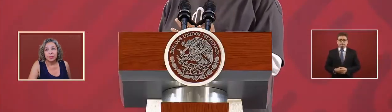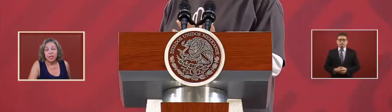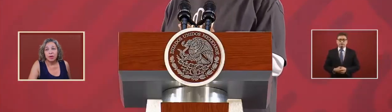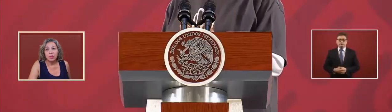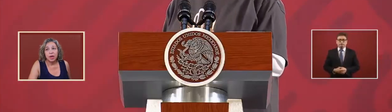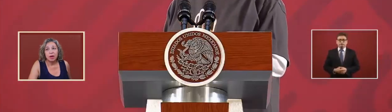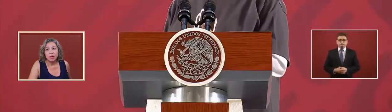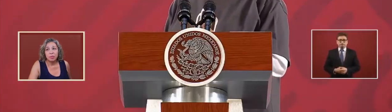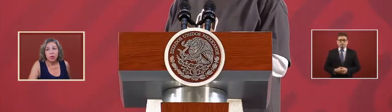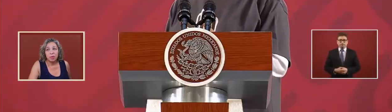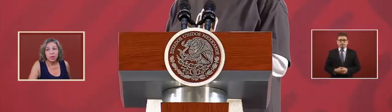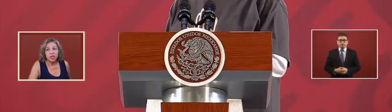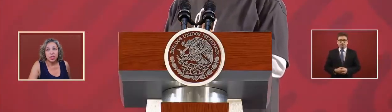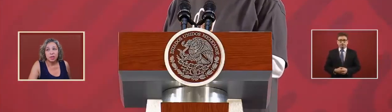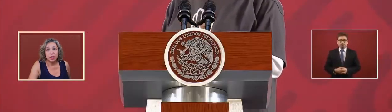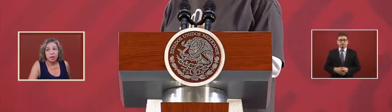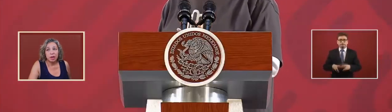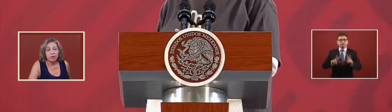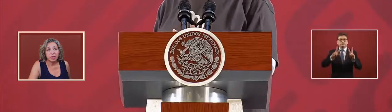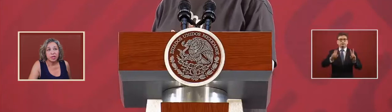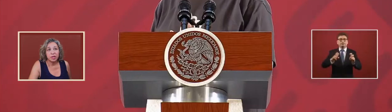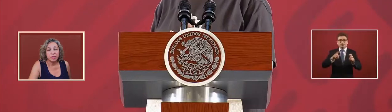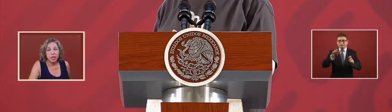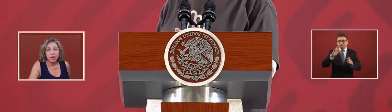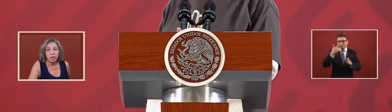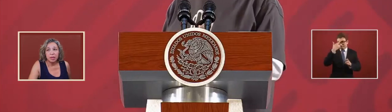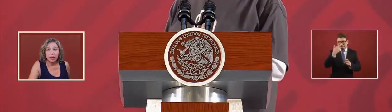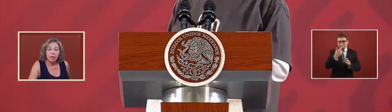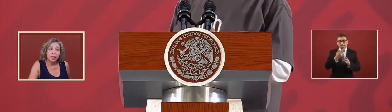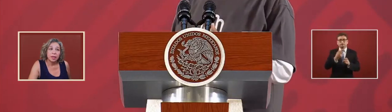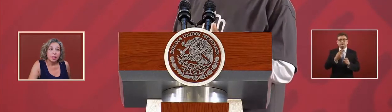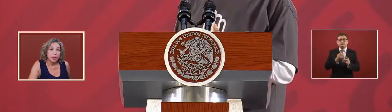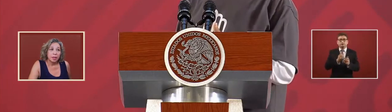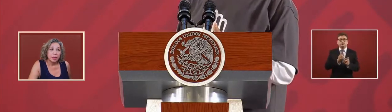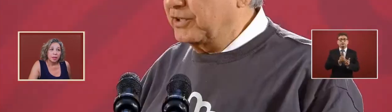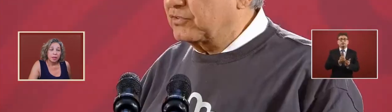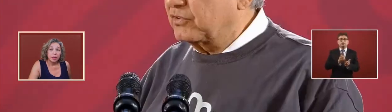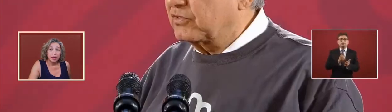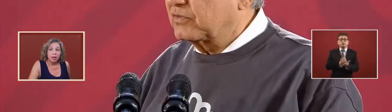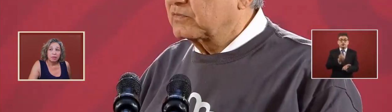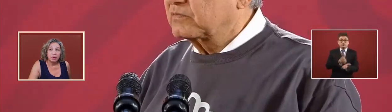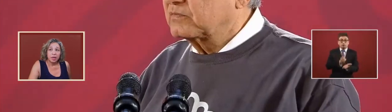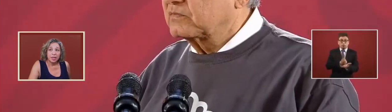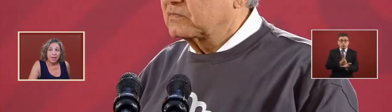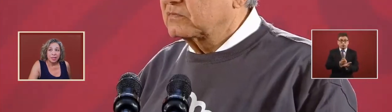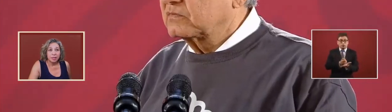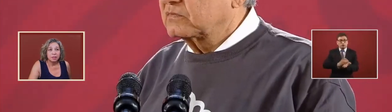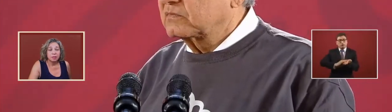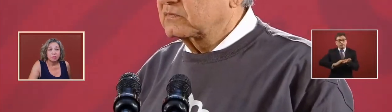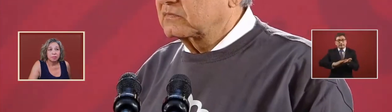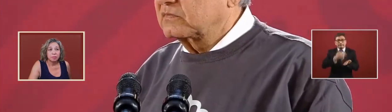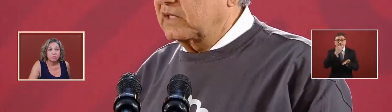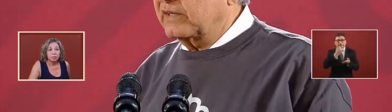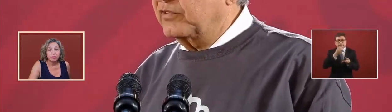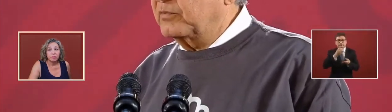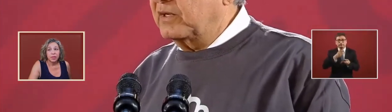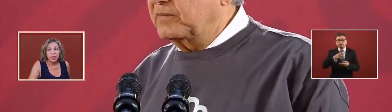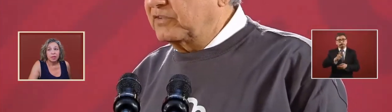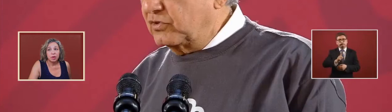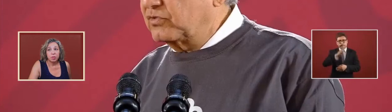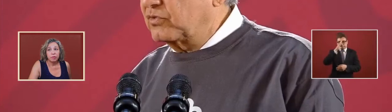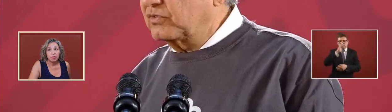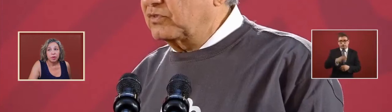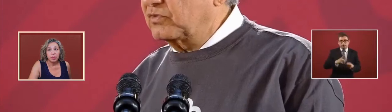regarding prohibition of condoning of taxes the reform